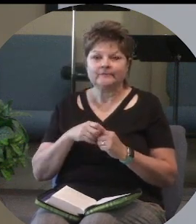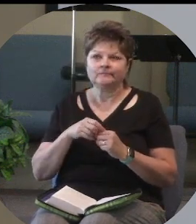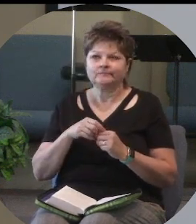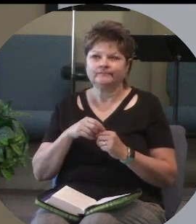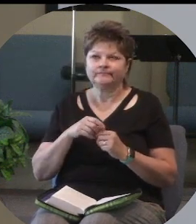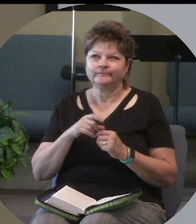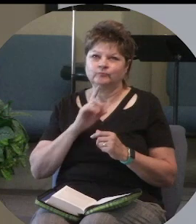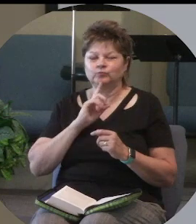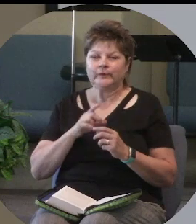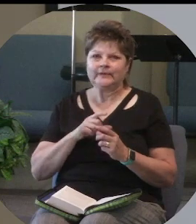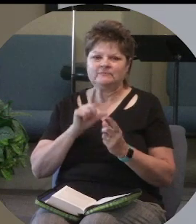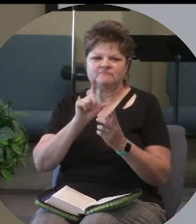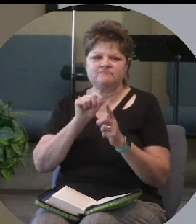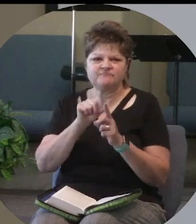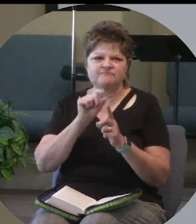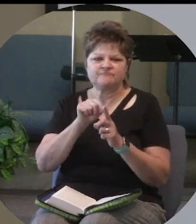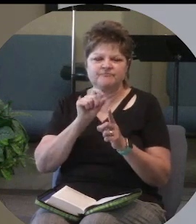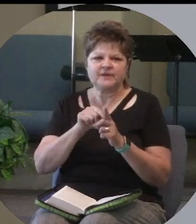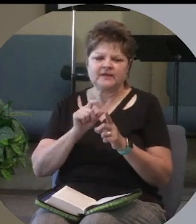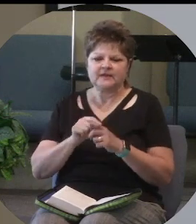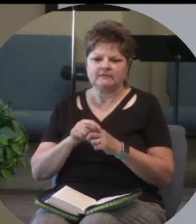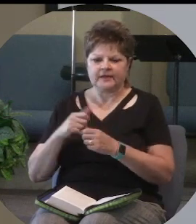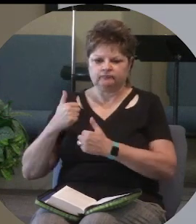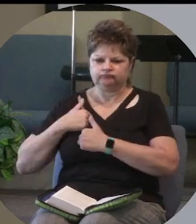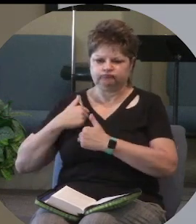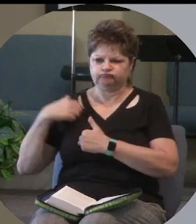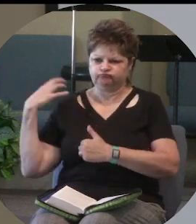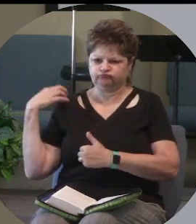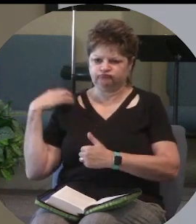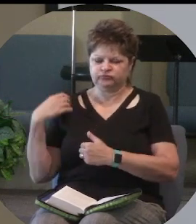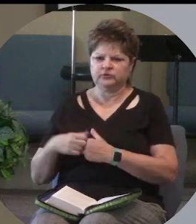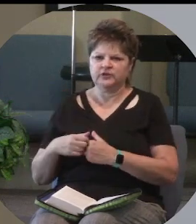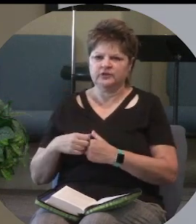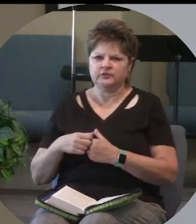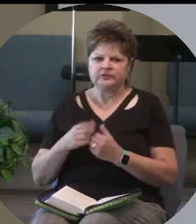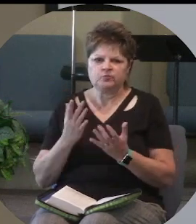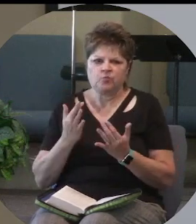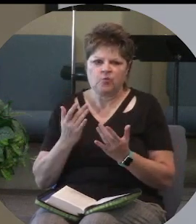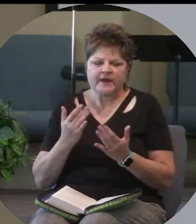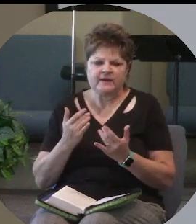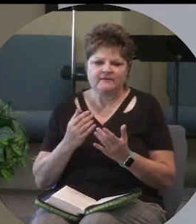store manager or something that is just looking for you to make a mistake so he can zap you.